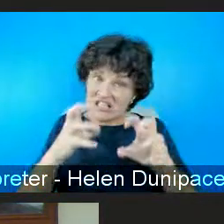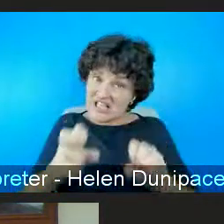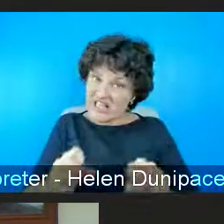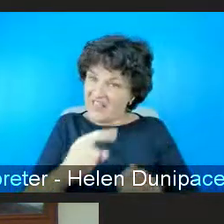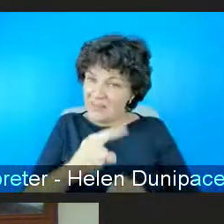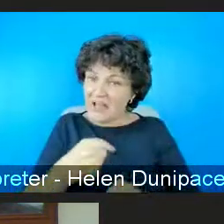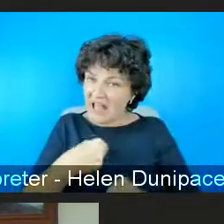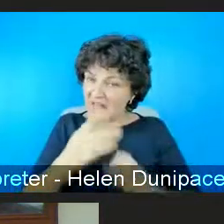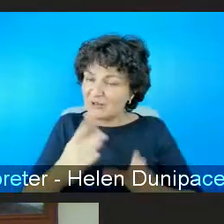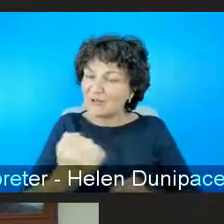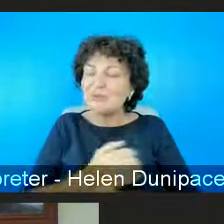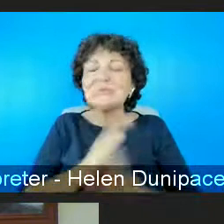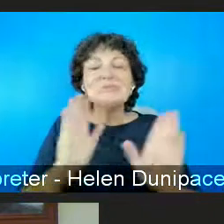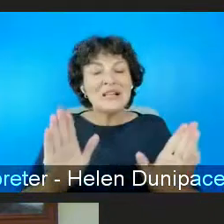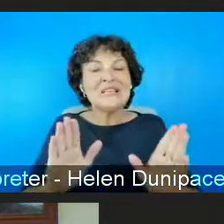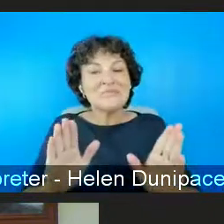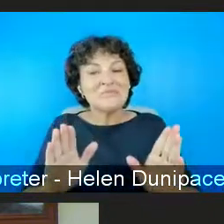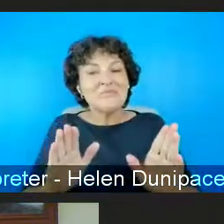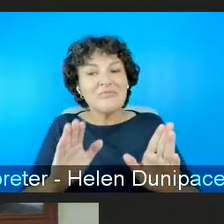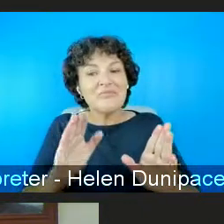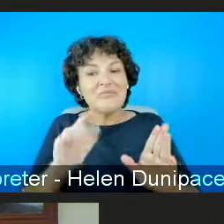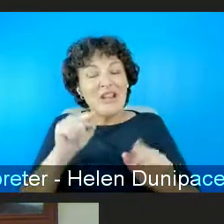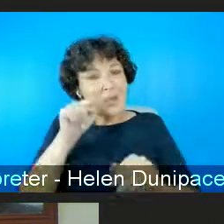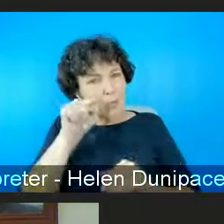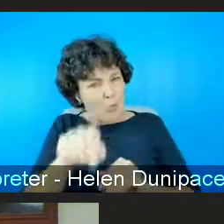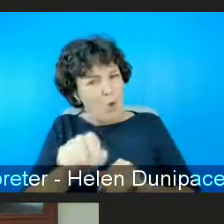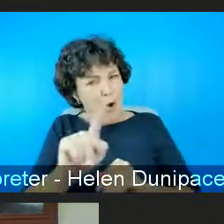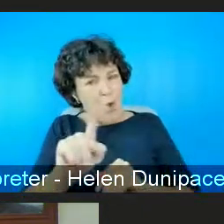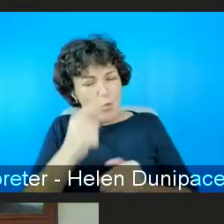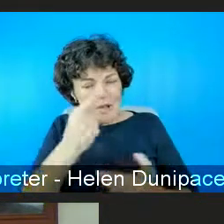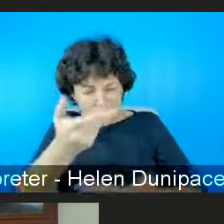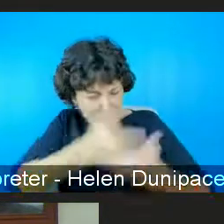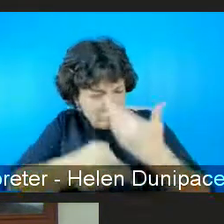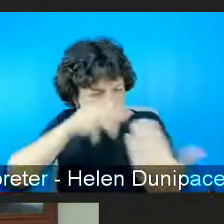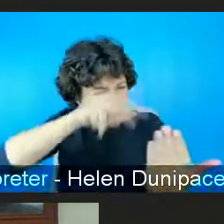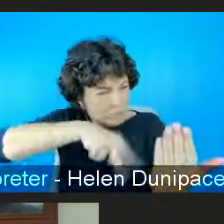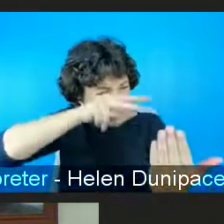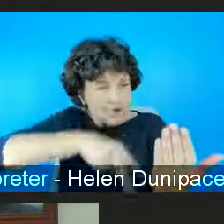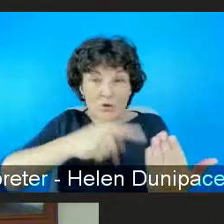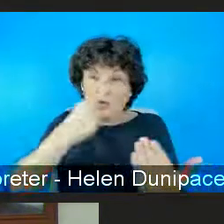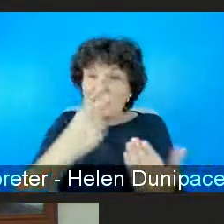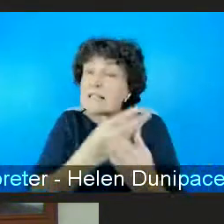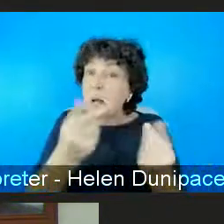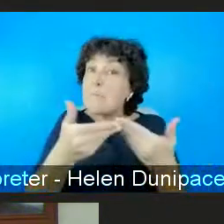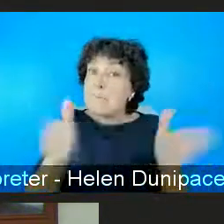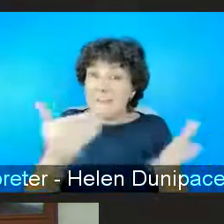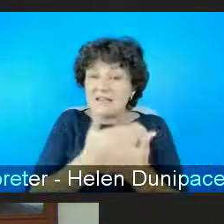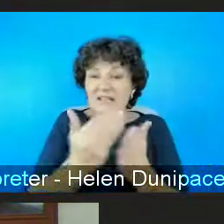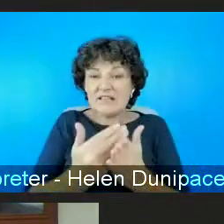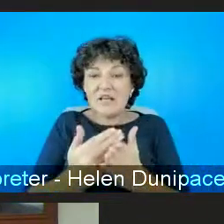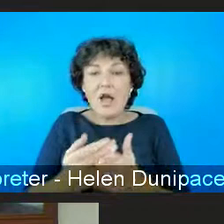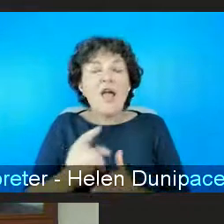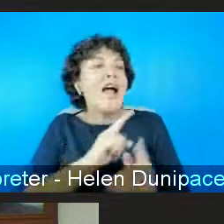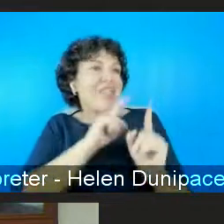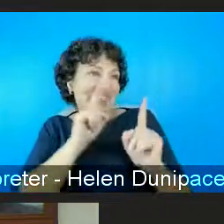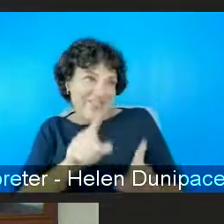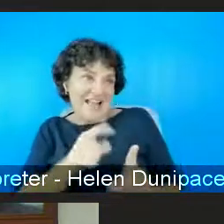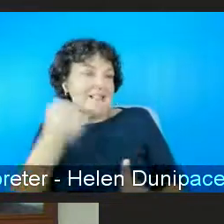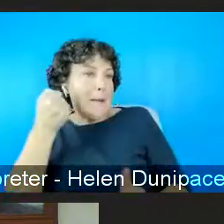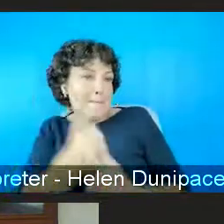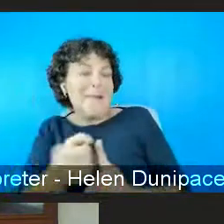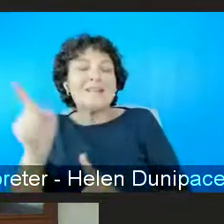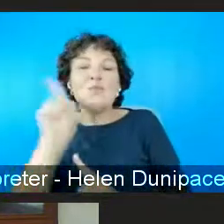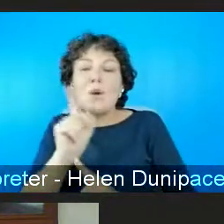have to say that that you know what they'll what you'll see is you'll see some public sector body going well this is the impact on women